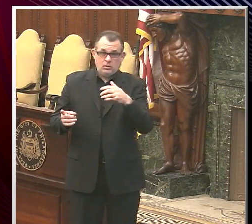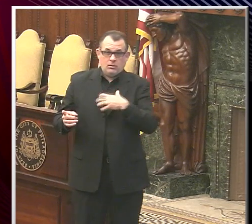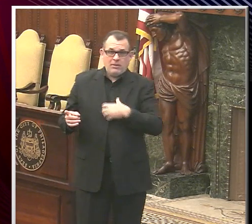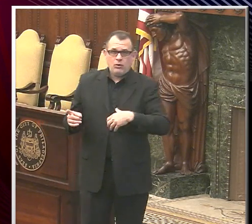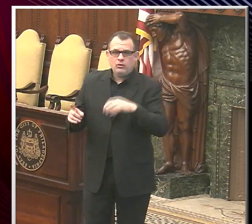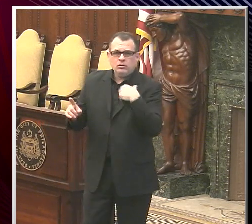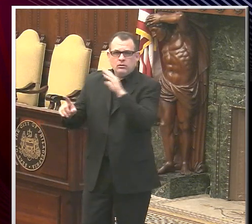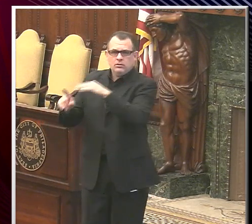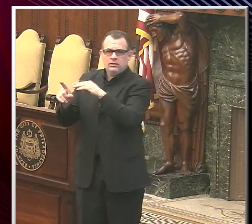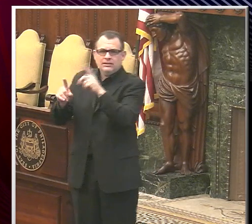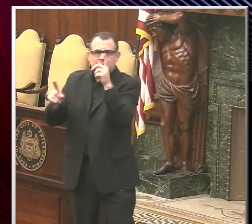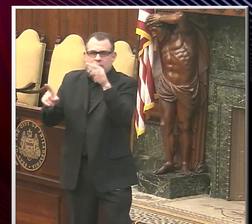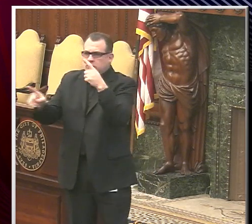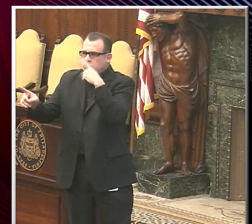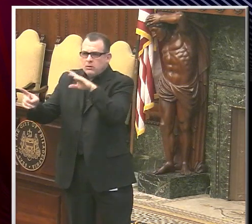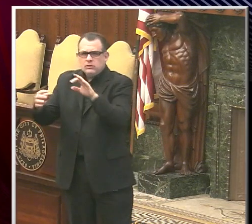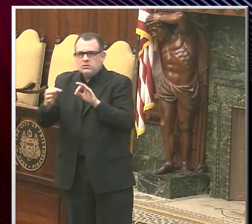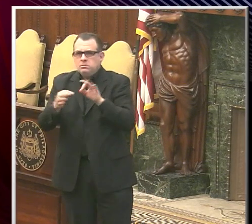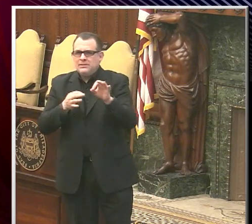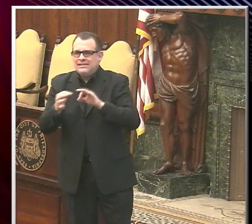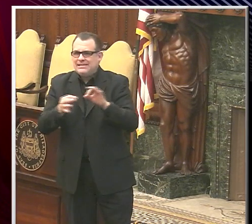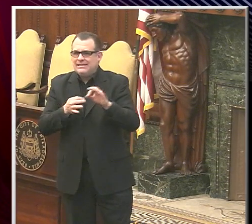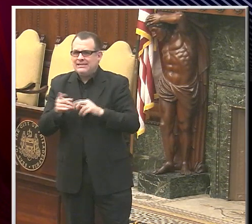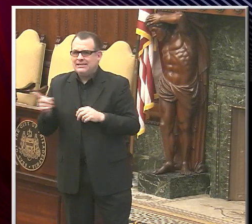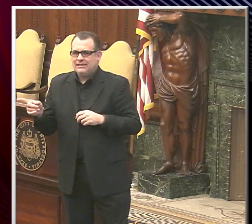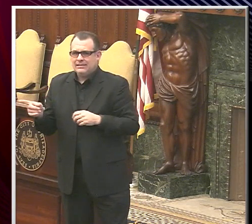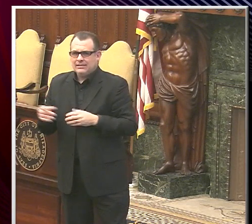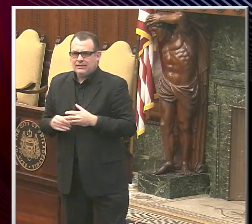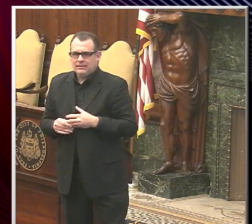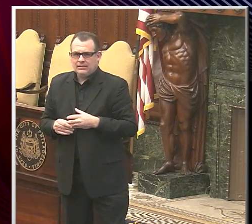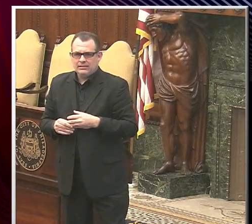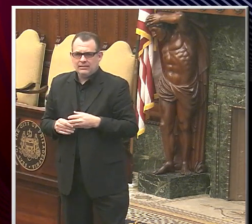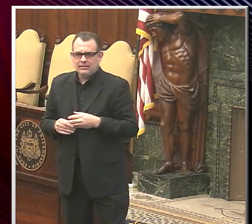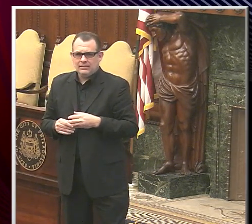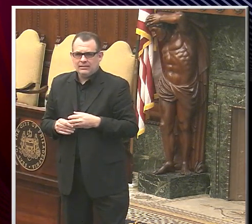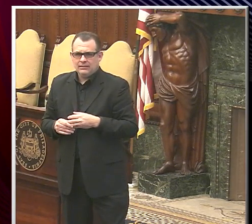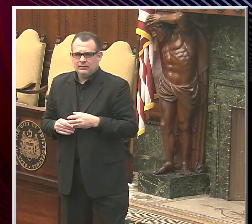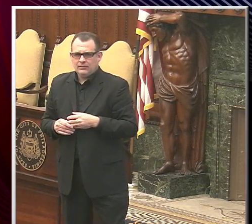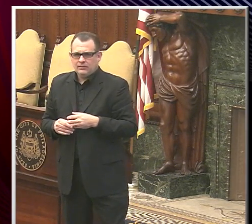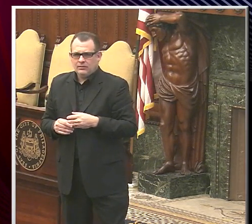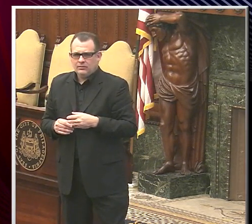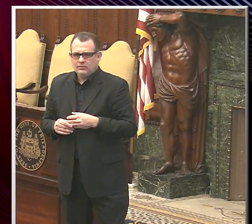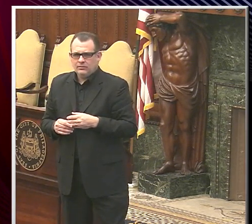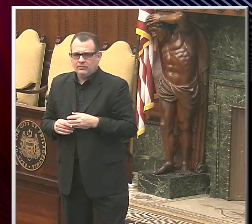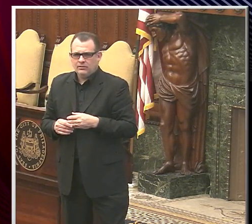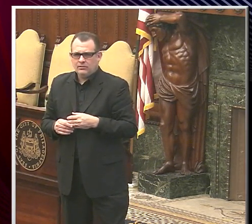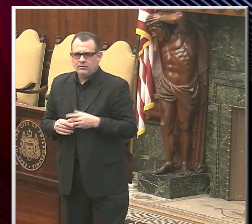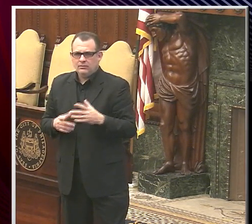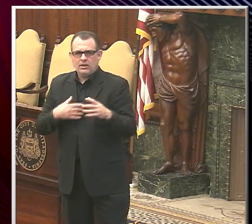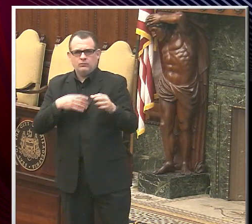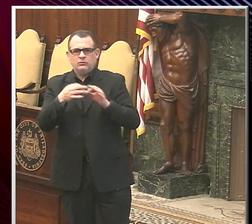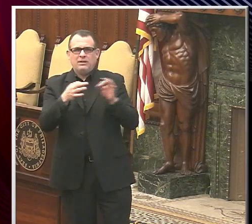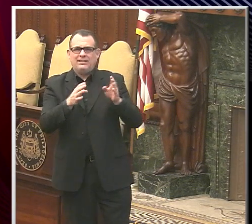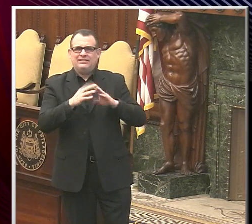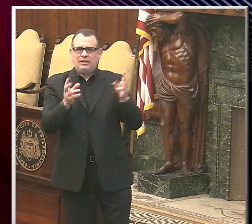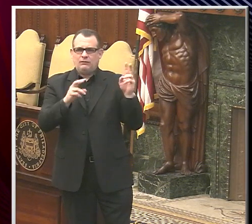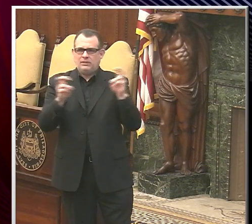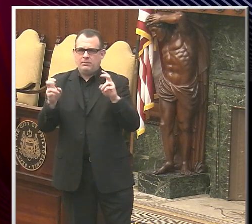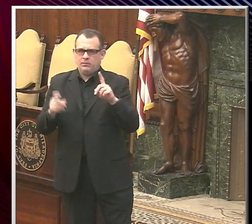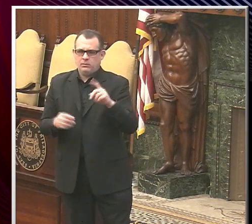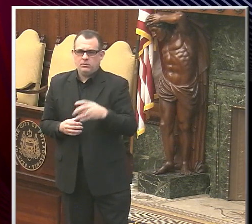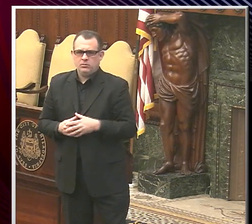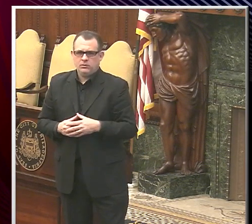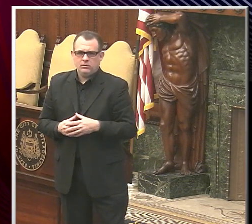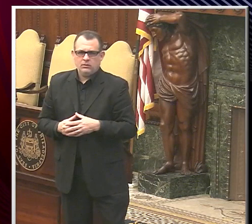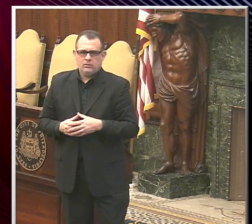on a regular basis and I think they're being short-sighted. Well, I can just talk about the general issue and that is the